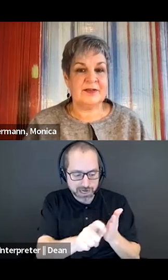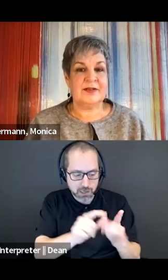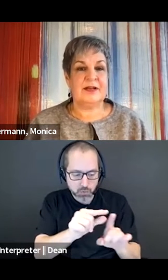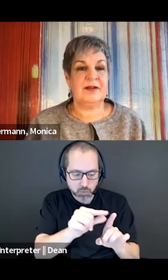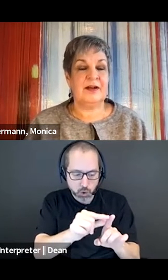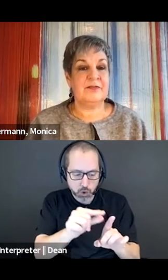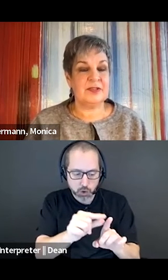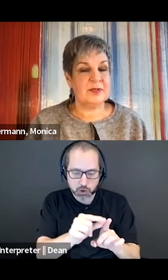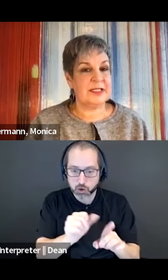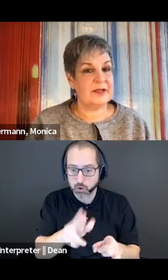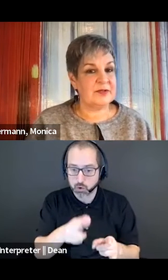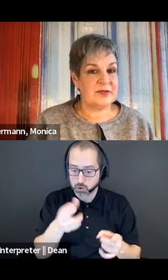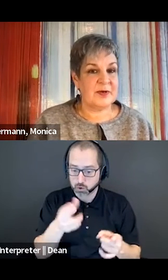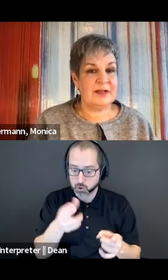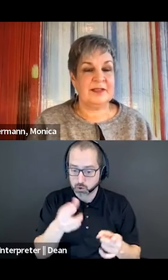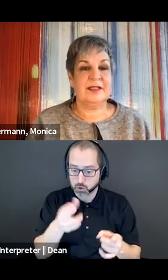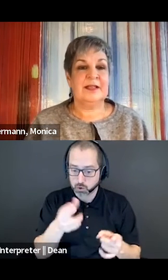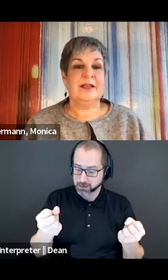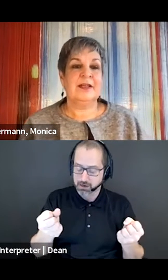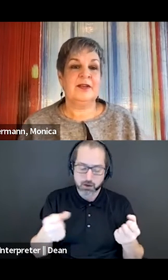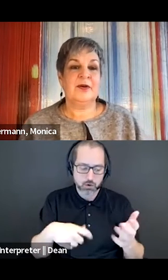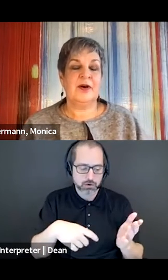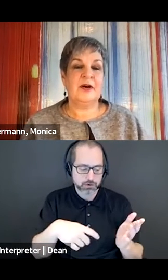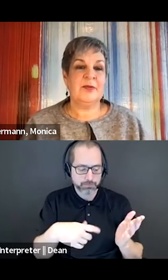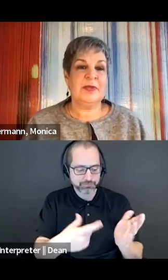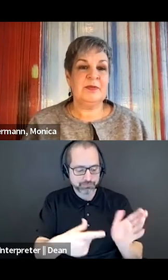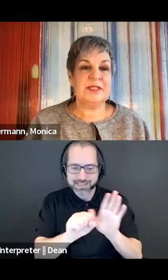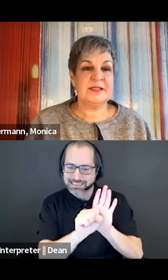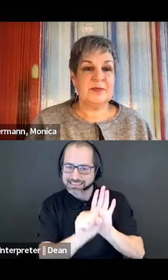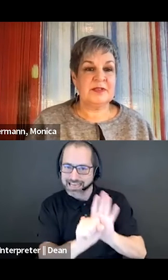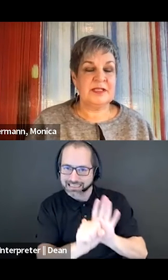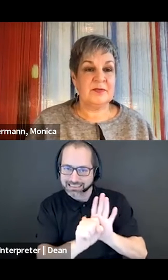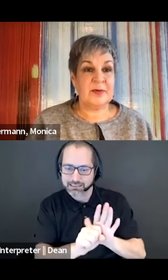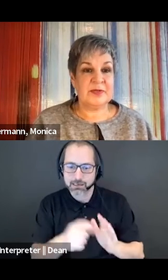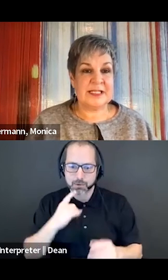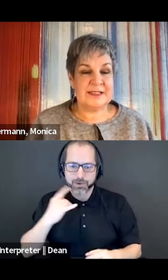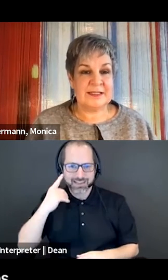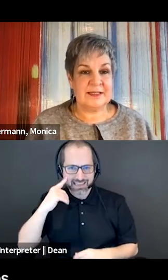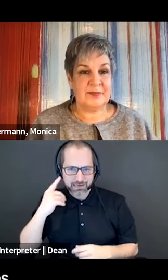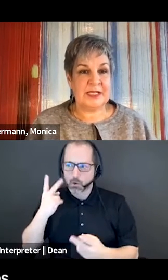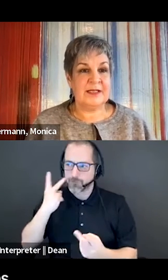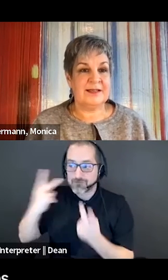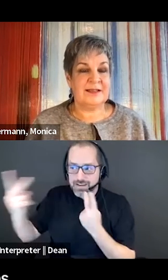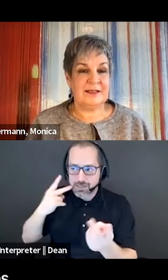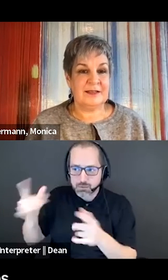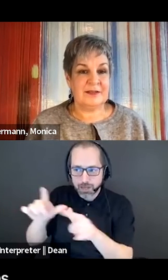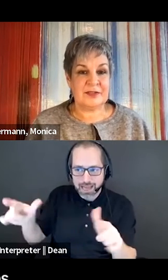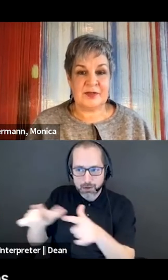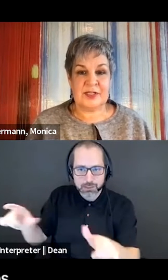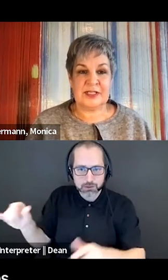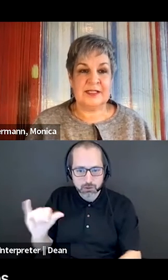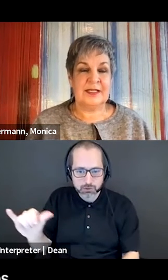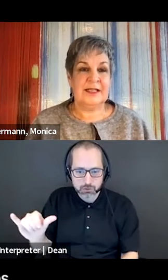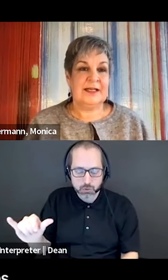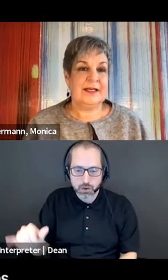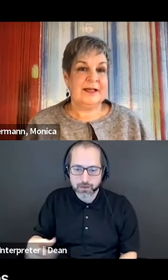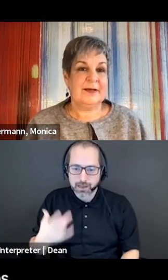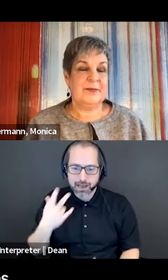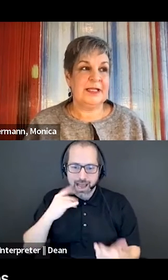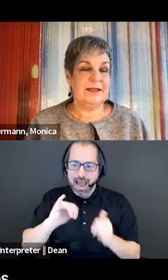to consider our visual language as well. You know, are people with disabilities represented in media, in illustration,